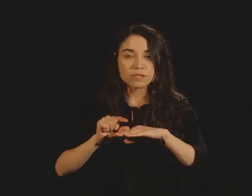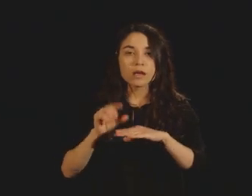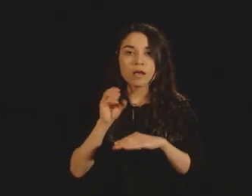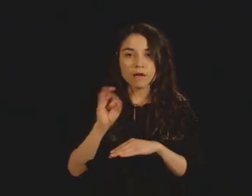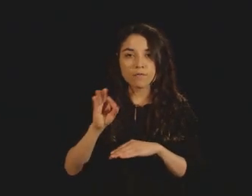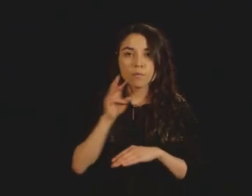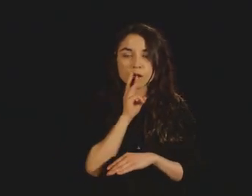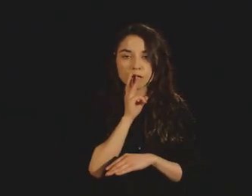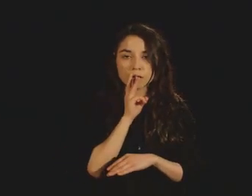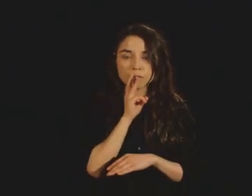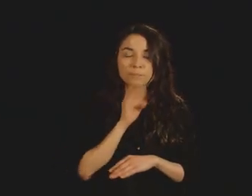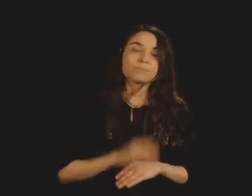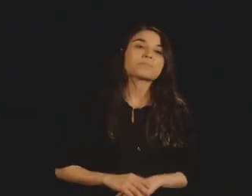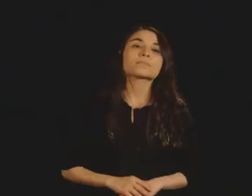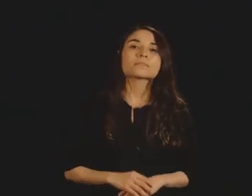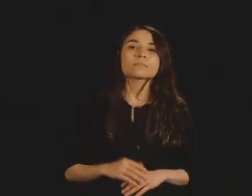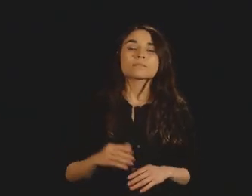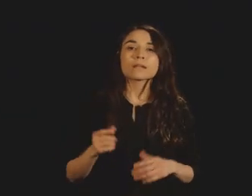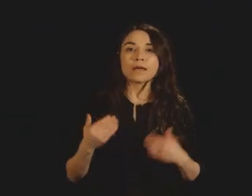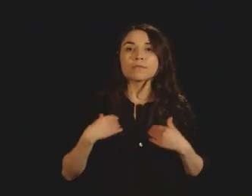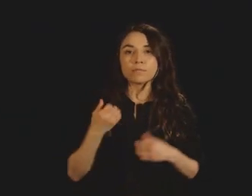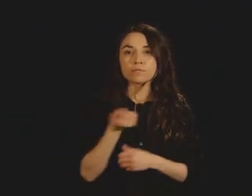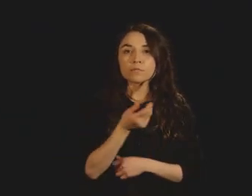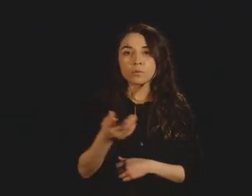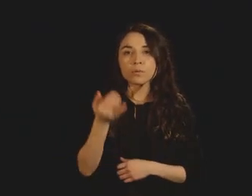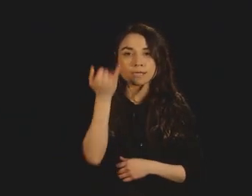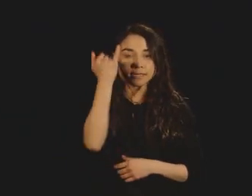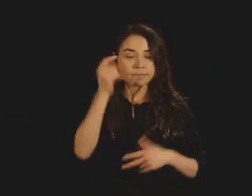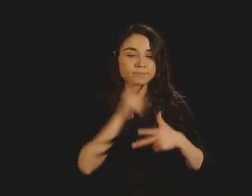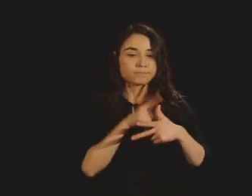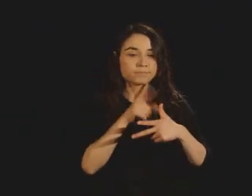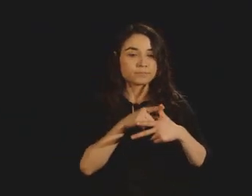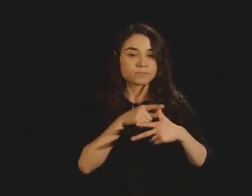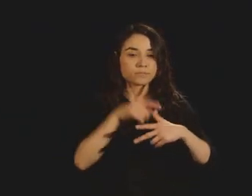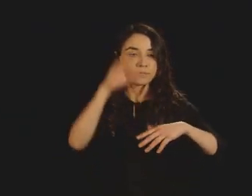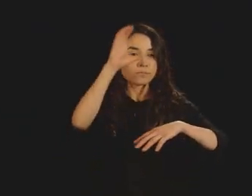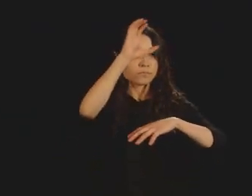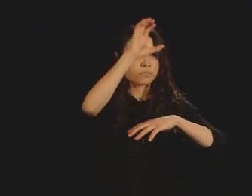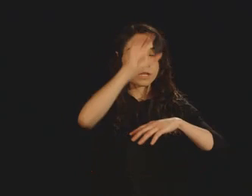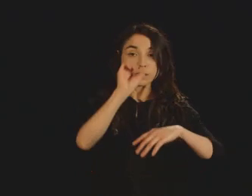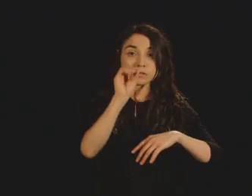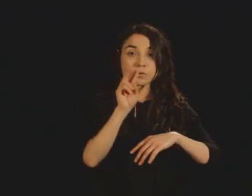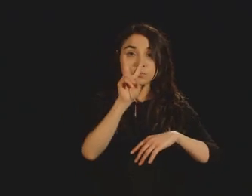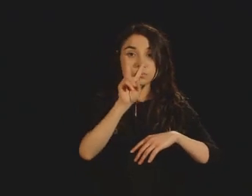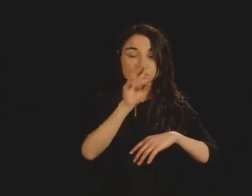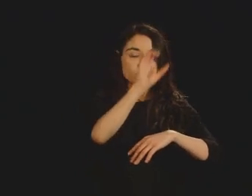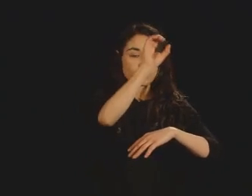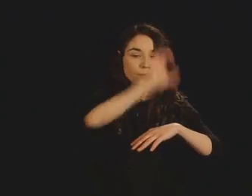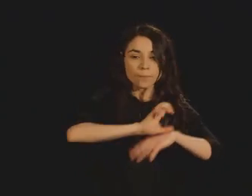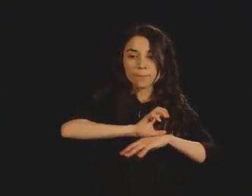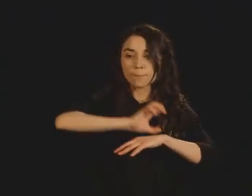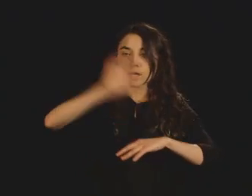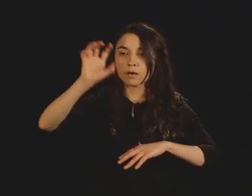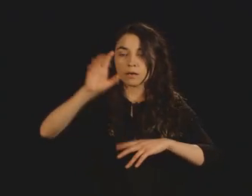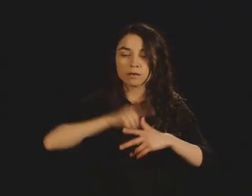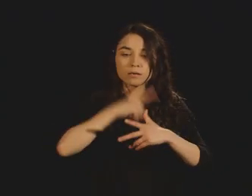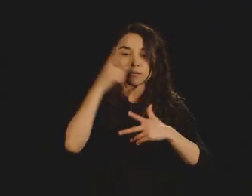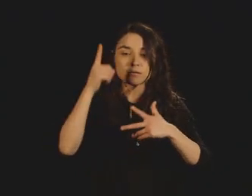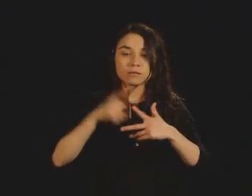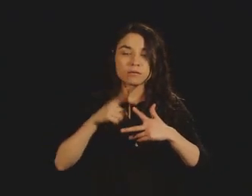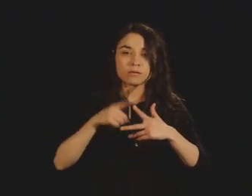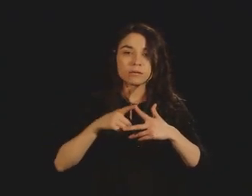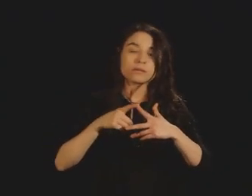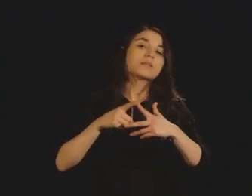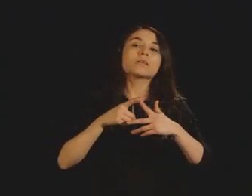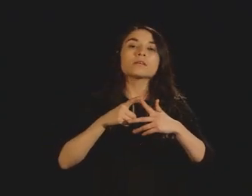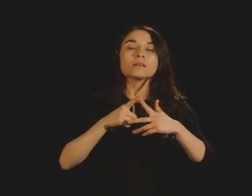Doesn't even want to go in? One, two, is it possible that it just dives into that surface, doesn't even know that